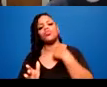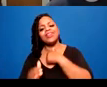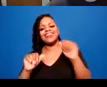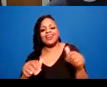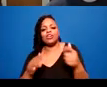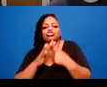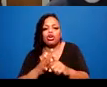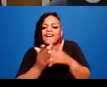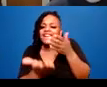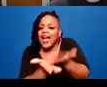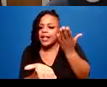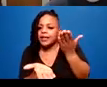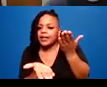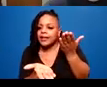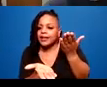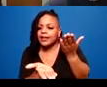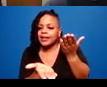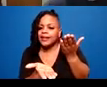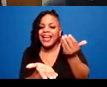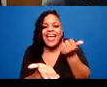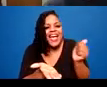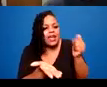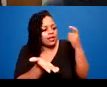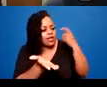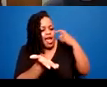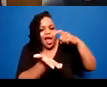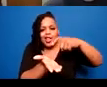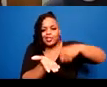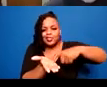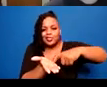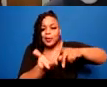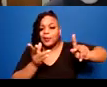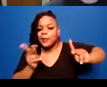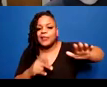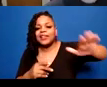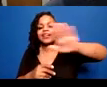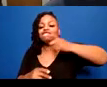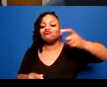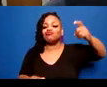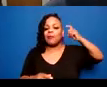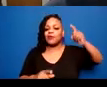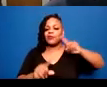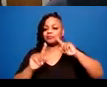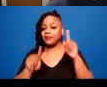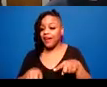people's trauma responses, even if they look a certain way and we start to understand why